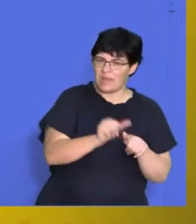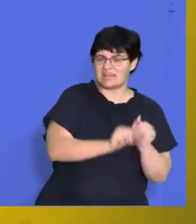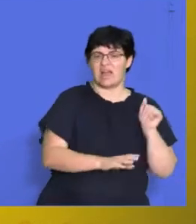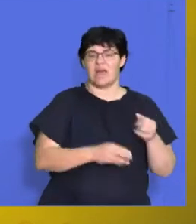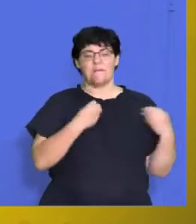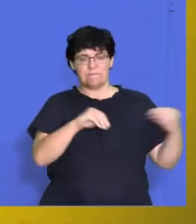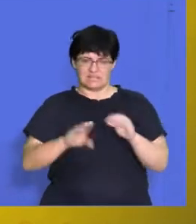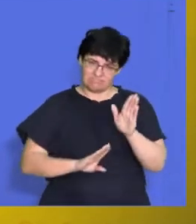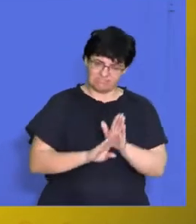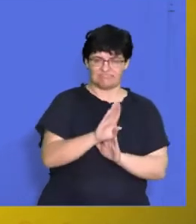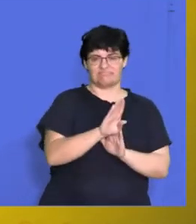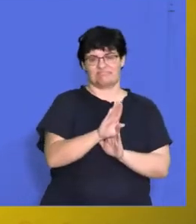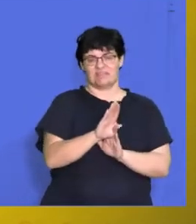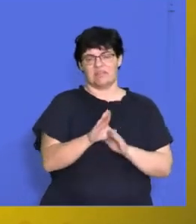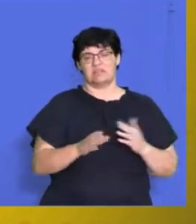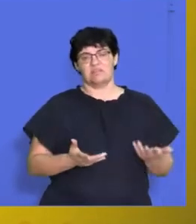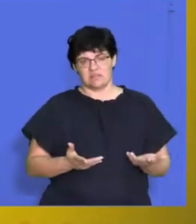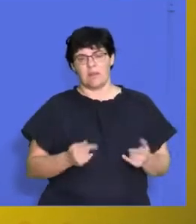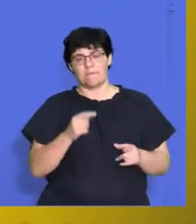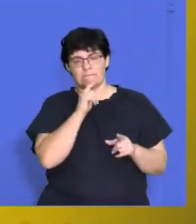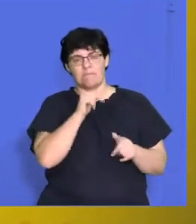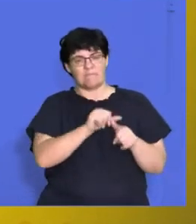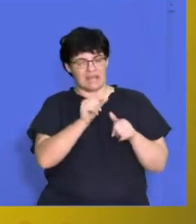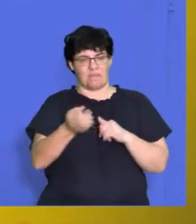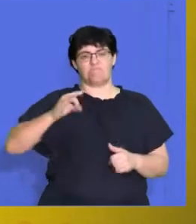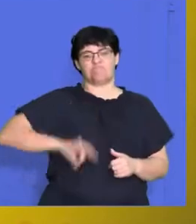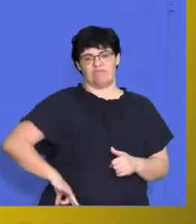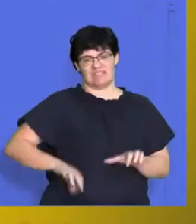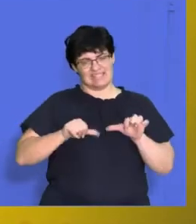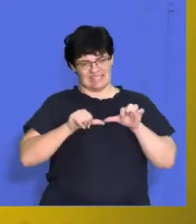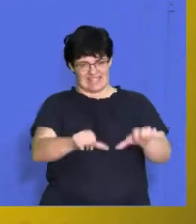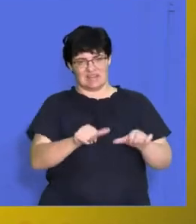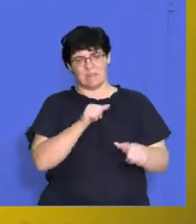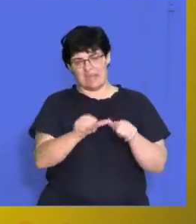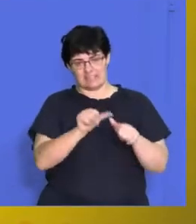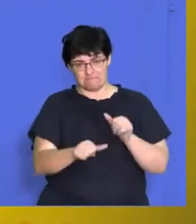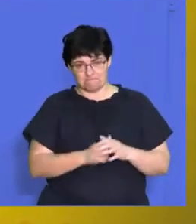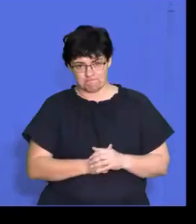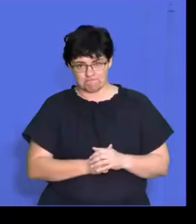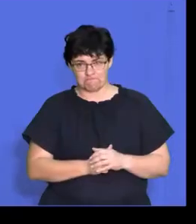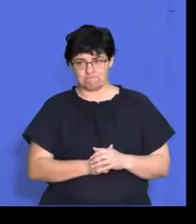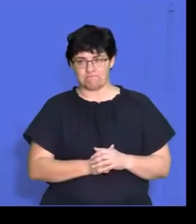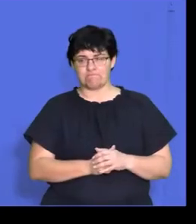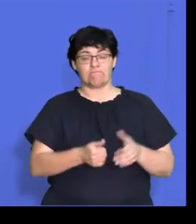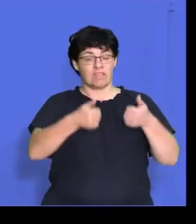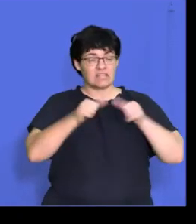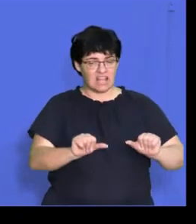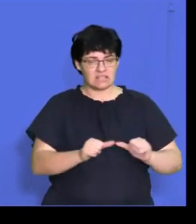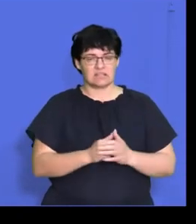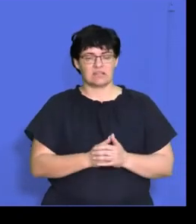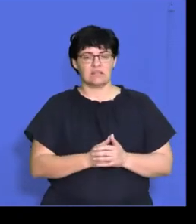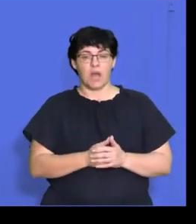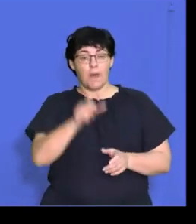your company is, the more profitable and sustainable your business would be. The next one, it attracts